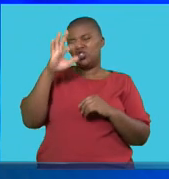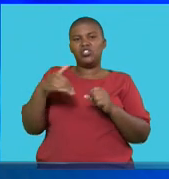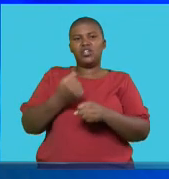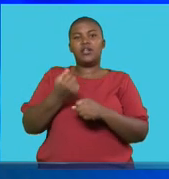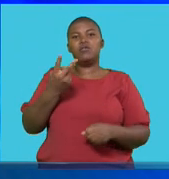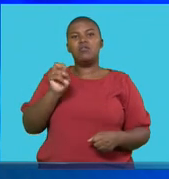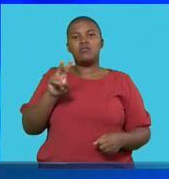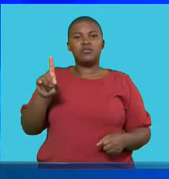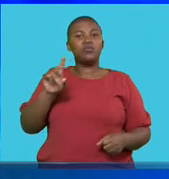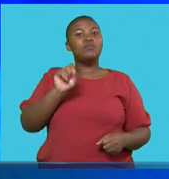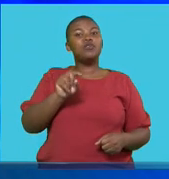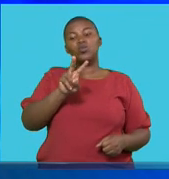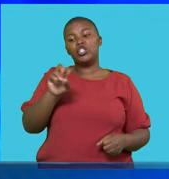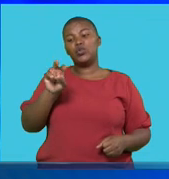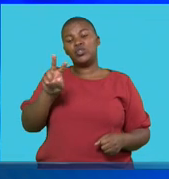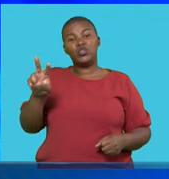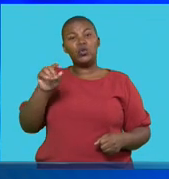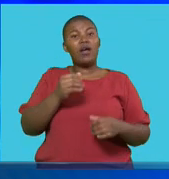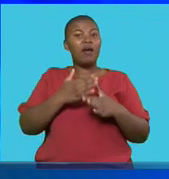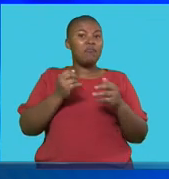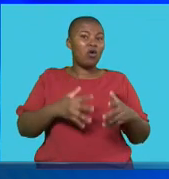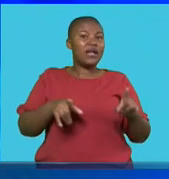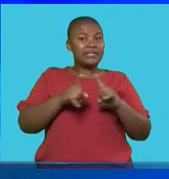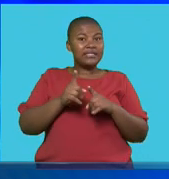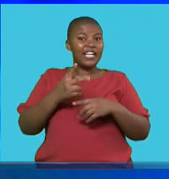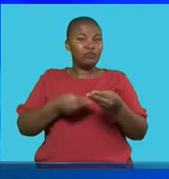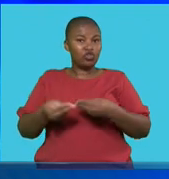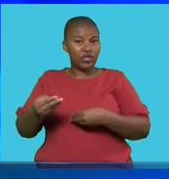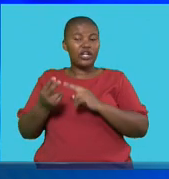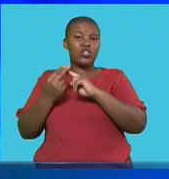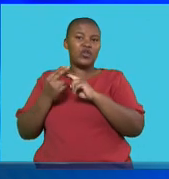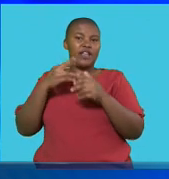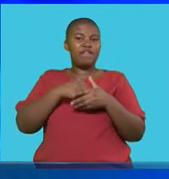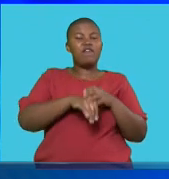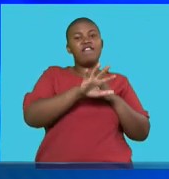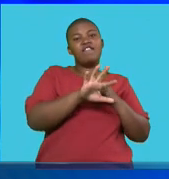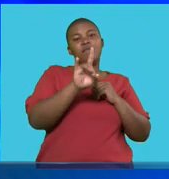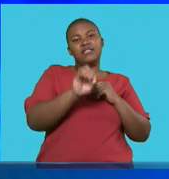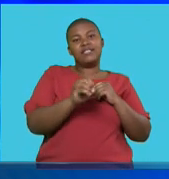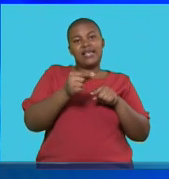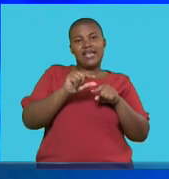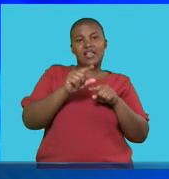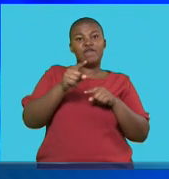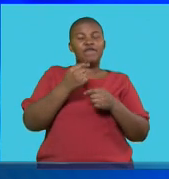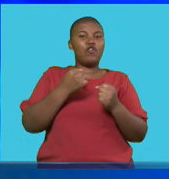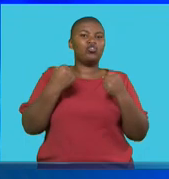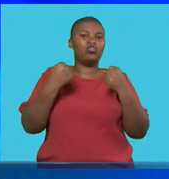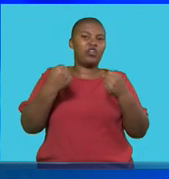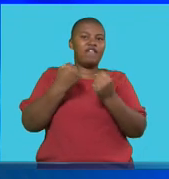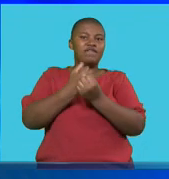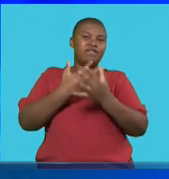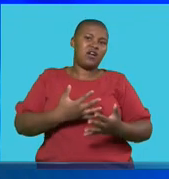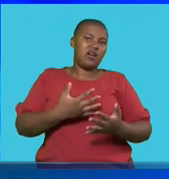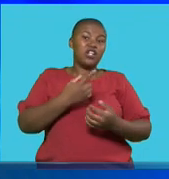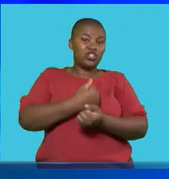African road freight and logistics employers and trade unions, which included a 5% increase in truck drivers minimum wage